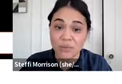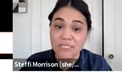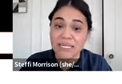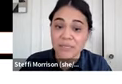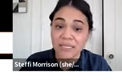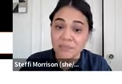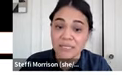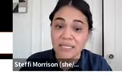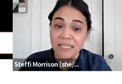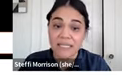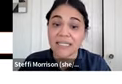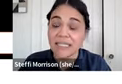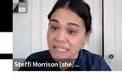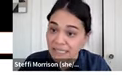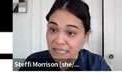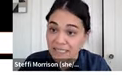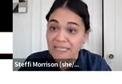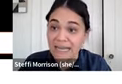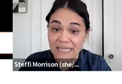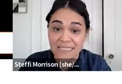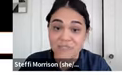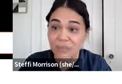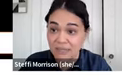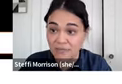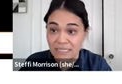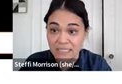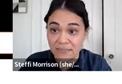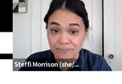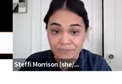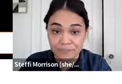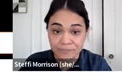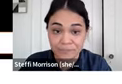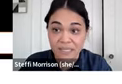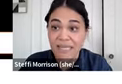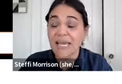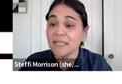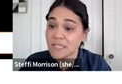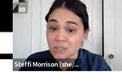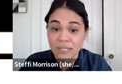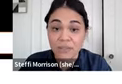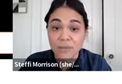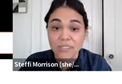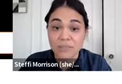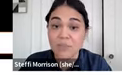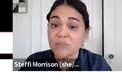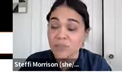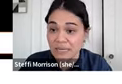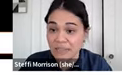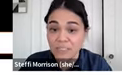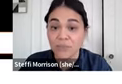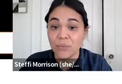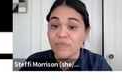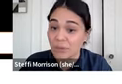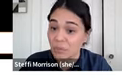the smaller ones typically being the least likely to access relief funds. And this trend was most